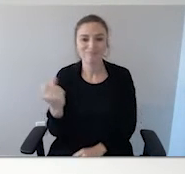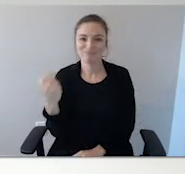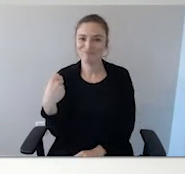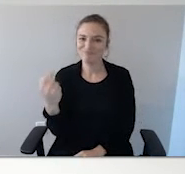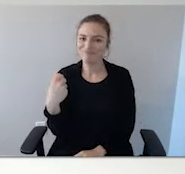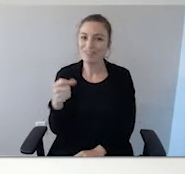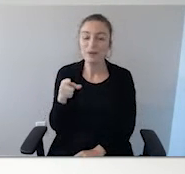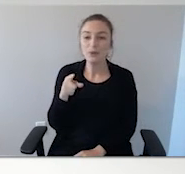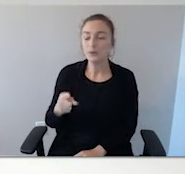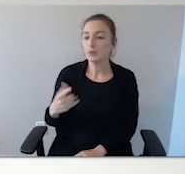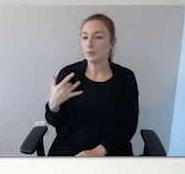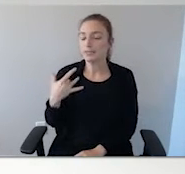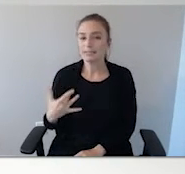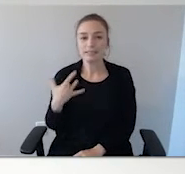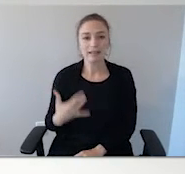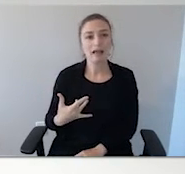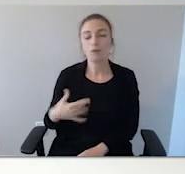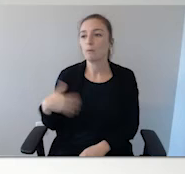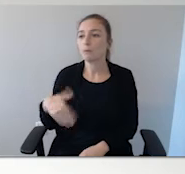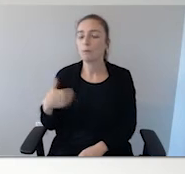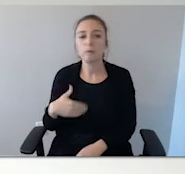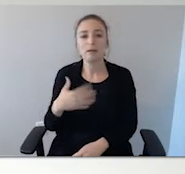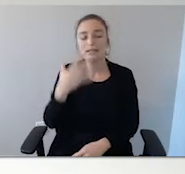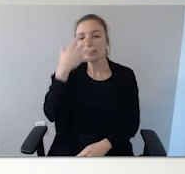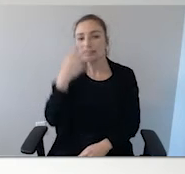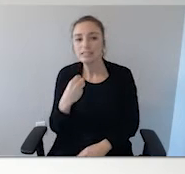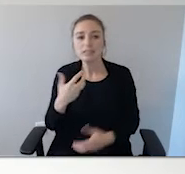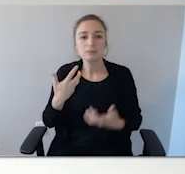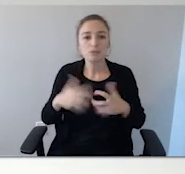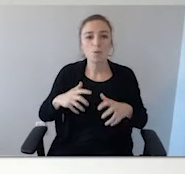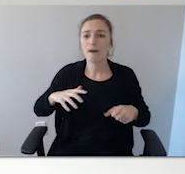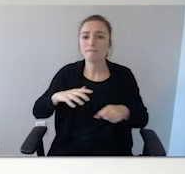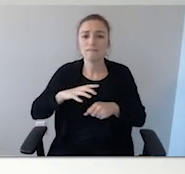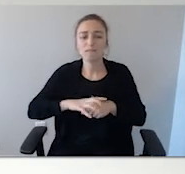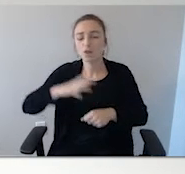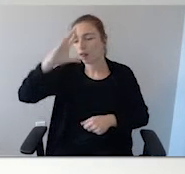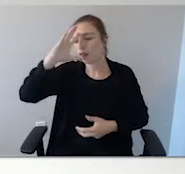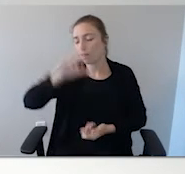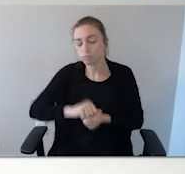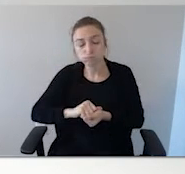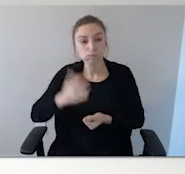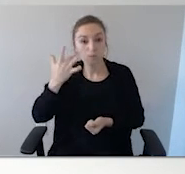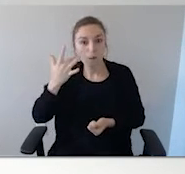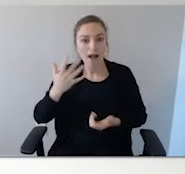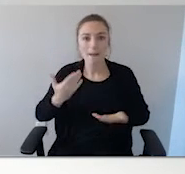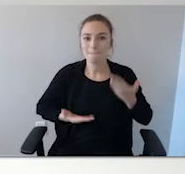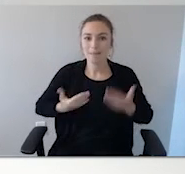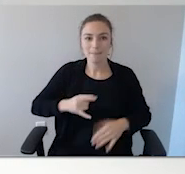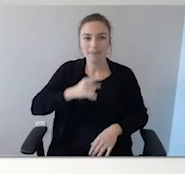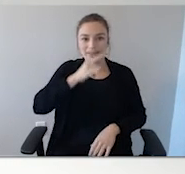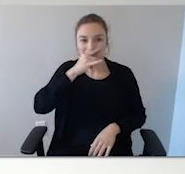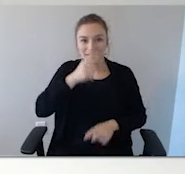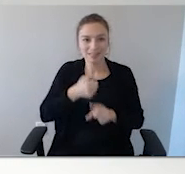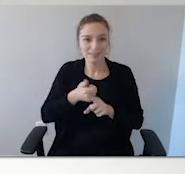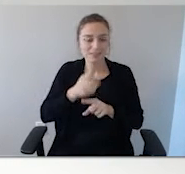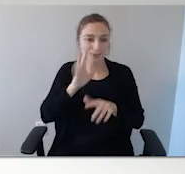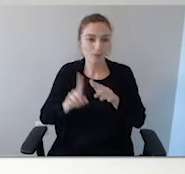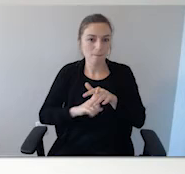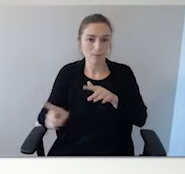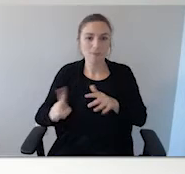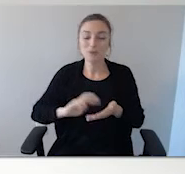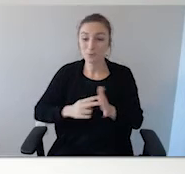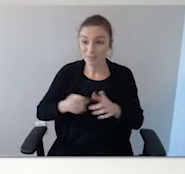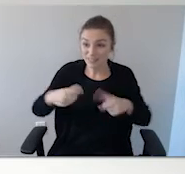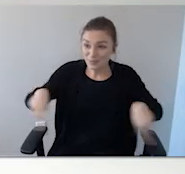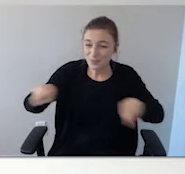Yeah, you are afraid to fall into deep sleep because you don't know when your child's going to wander away. So, yeah,